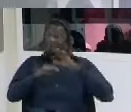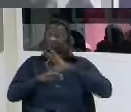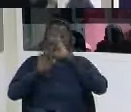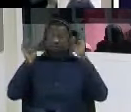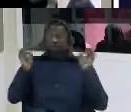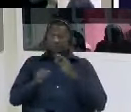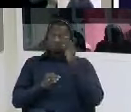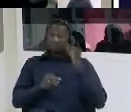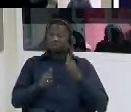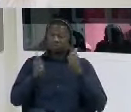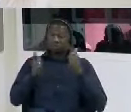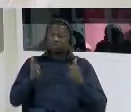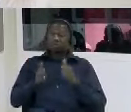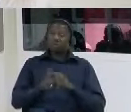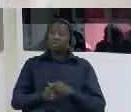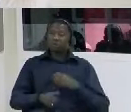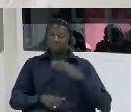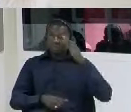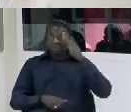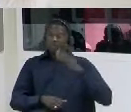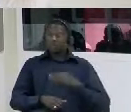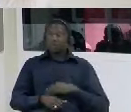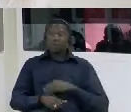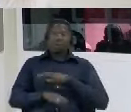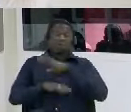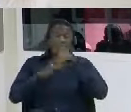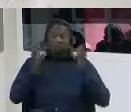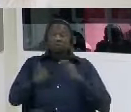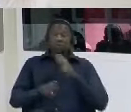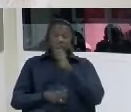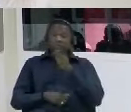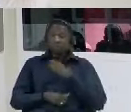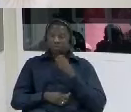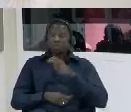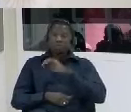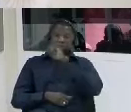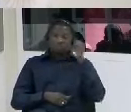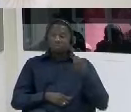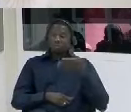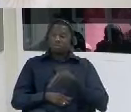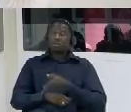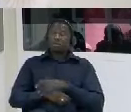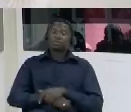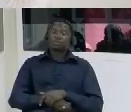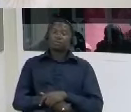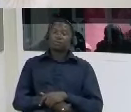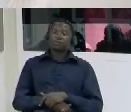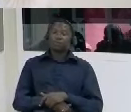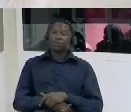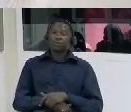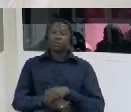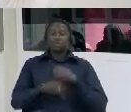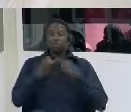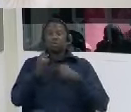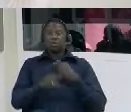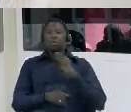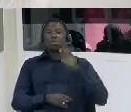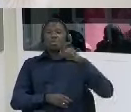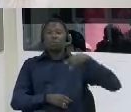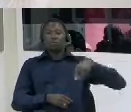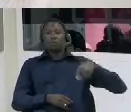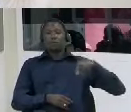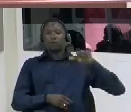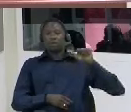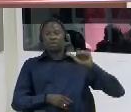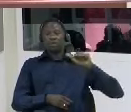uh also thanking our able journalists here in the diaspora i must mention pandering by he also